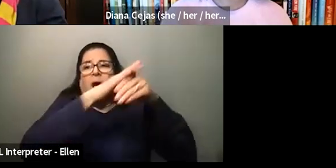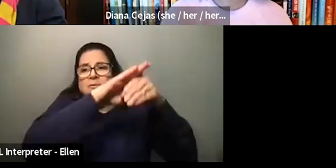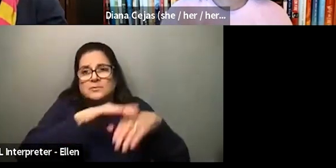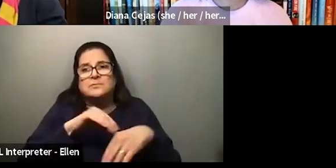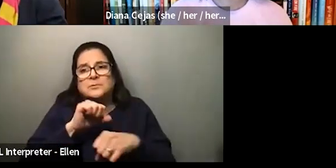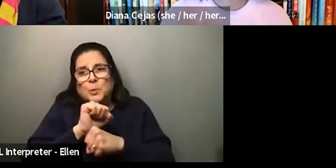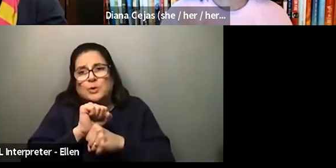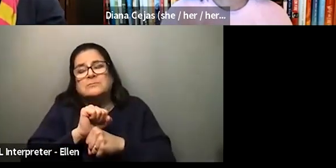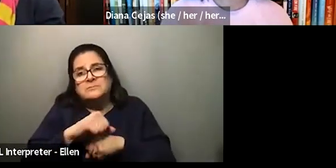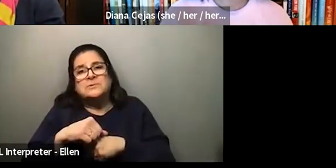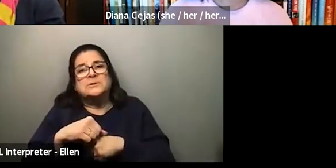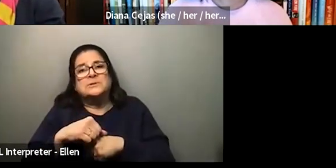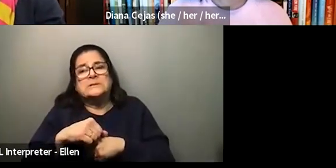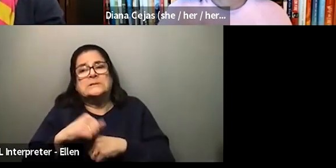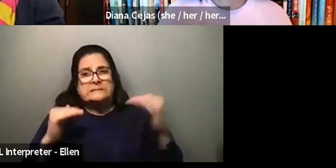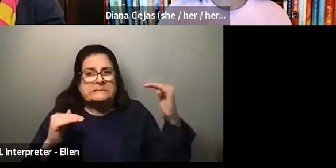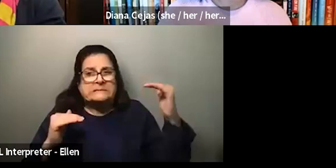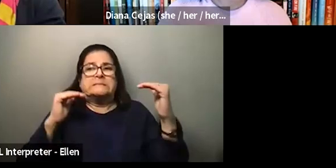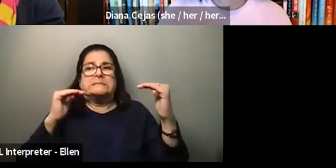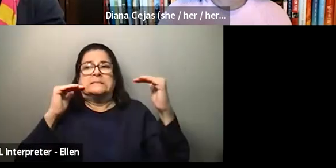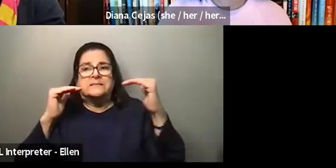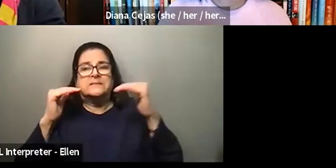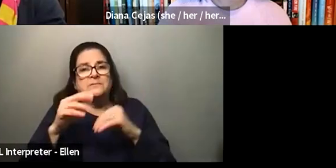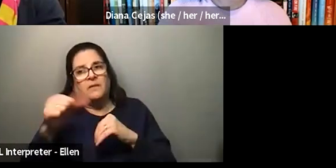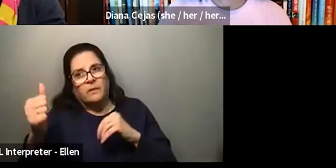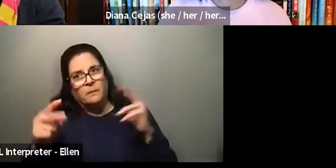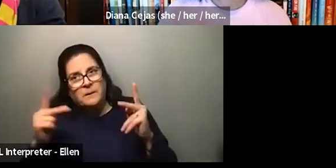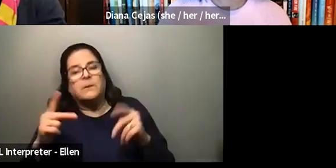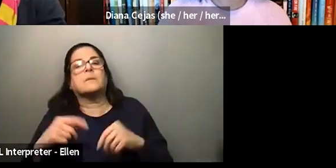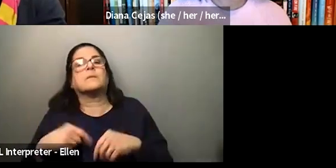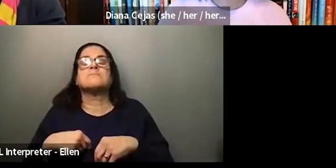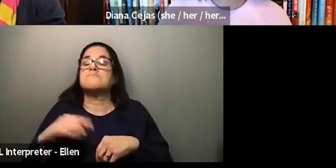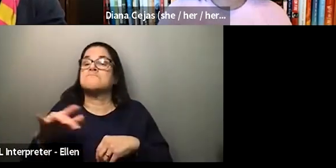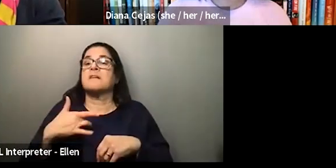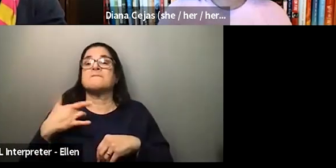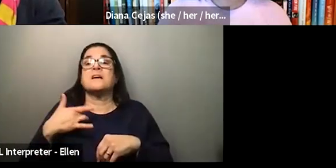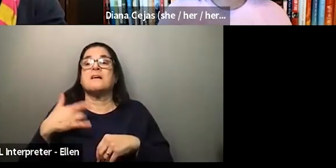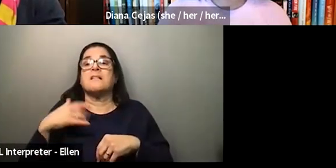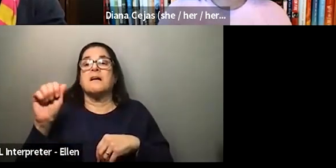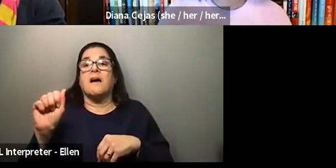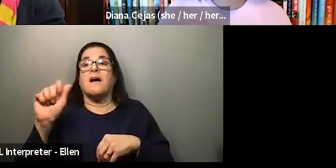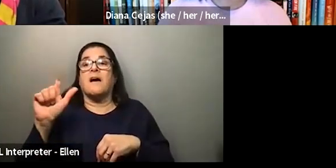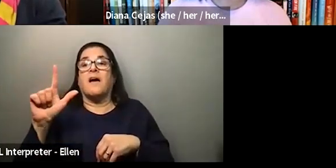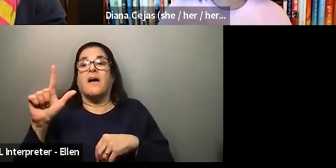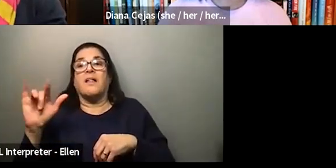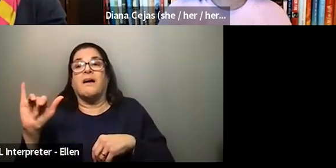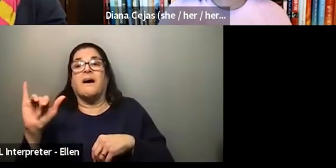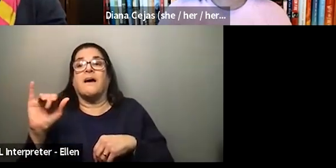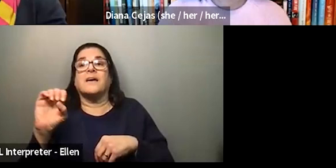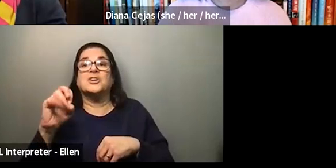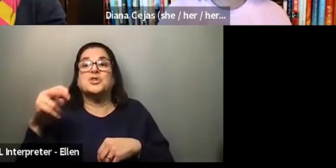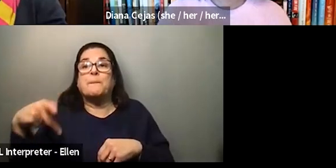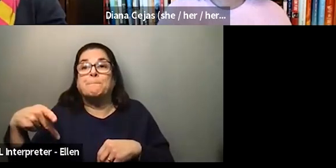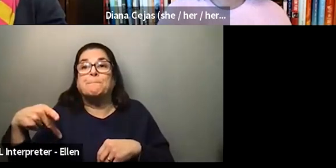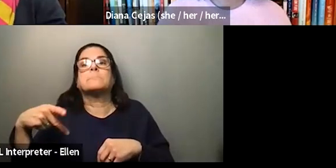And one of the things that I found really helpful was allyship amongst my colleagues, because they knew they, because I was